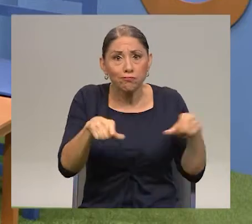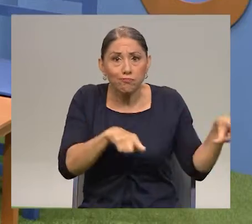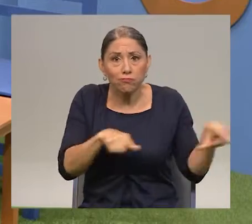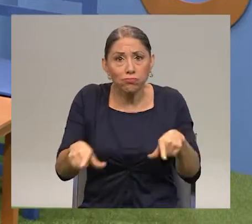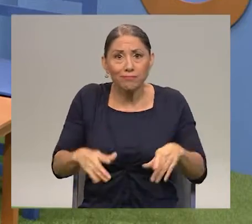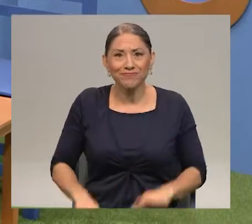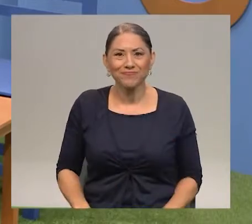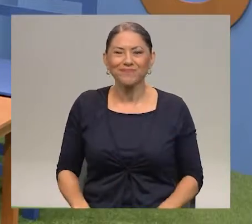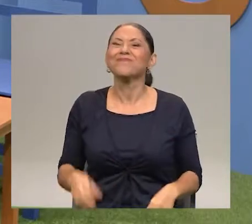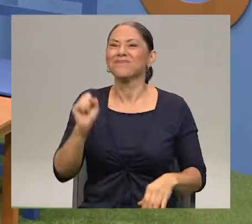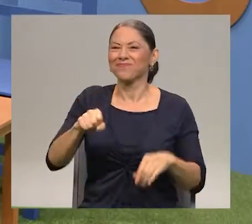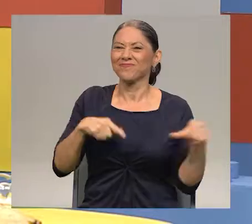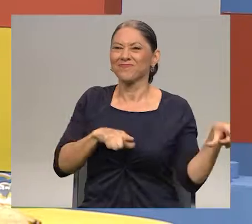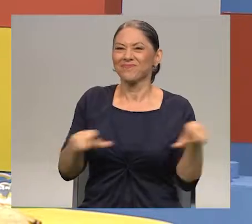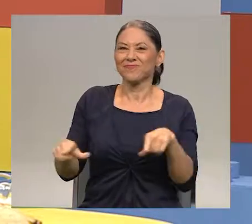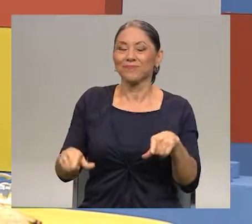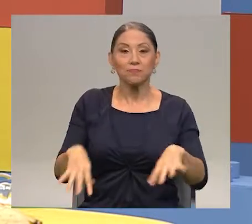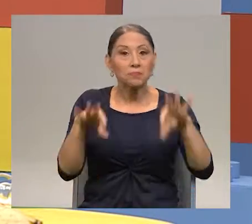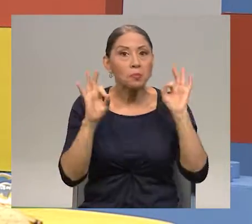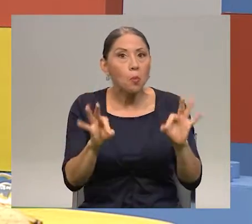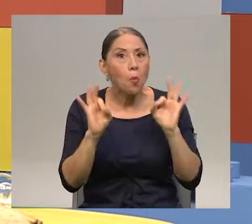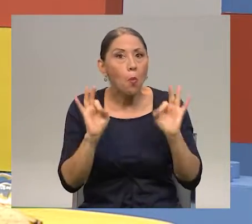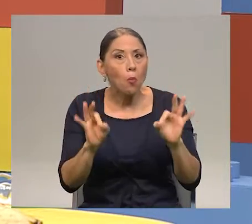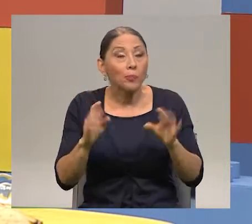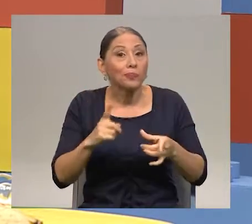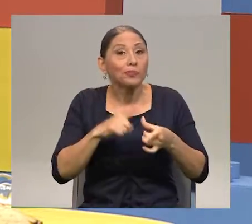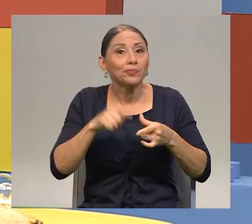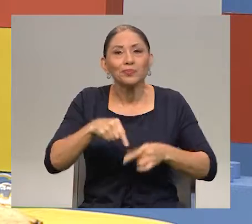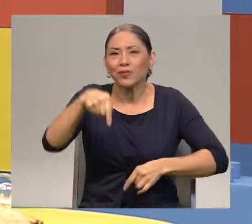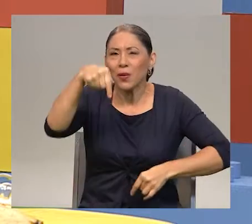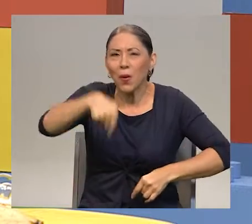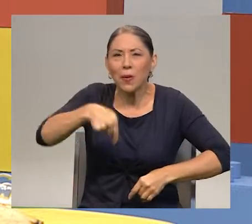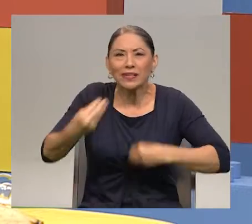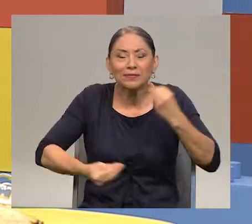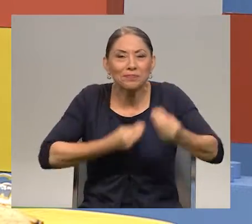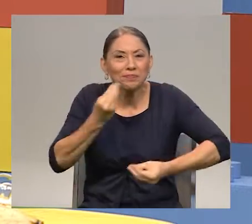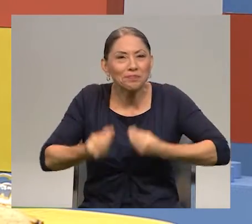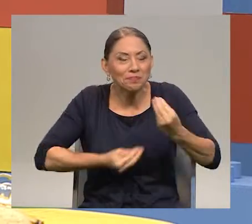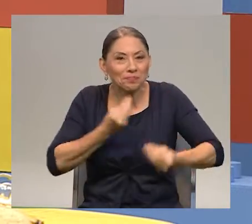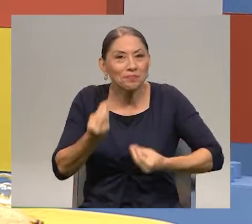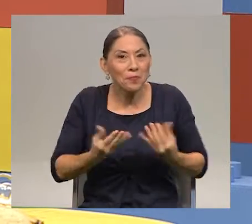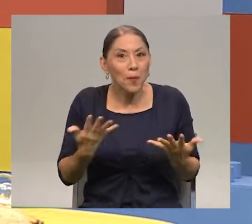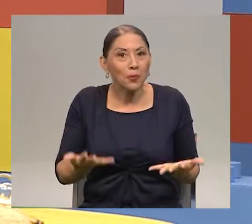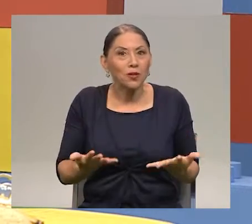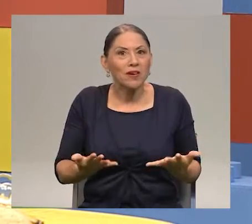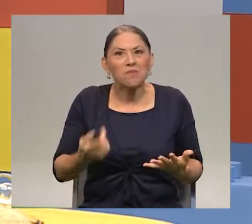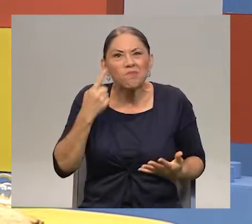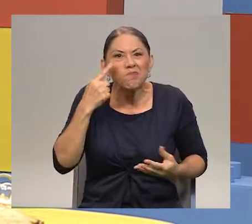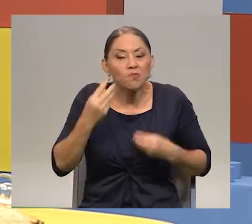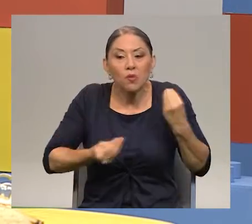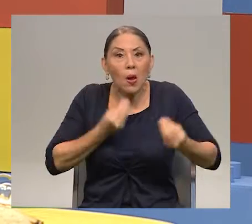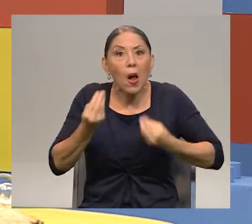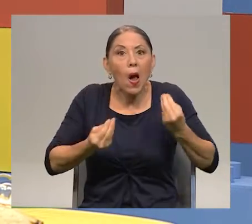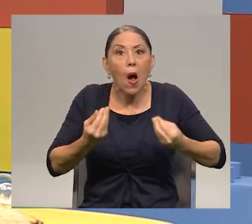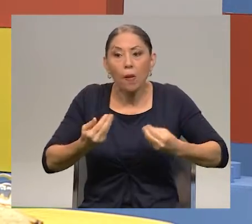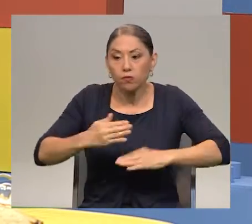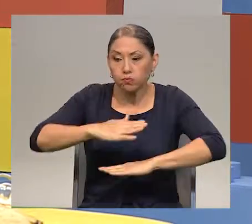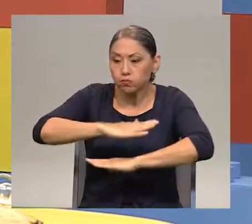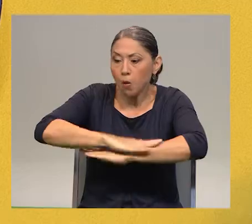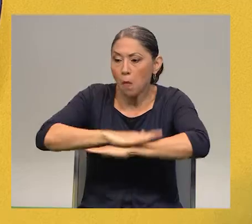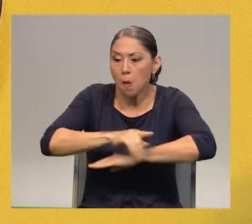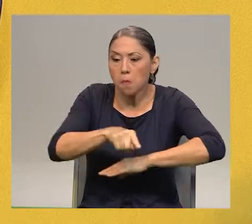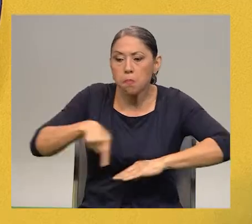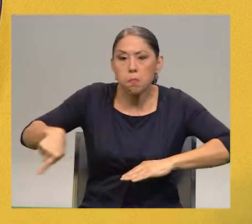Very good. So, we are going to look, to look, look, what we have on the table. Are you ready?